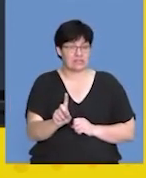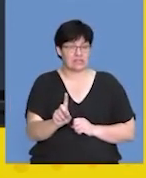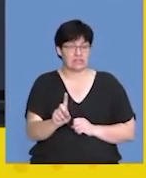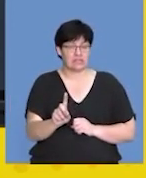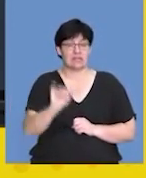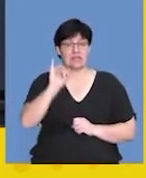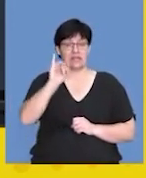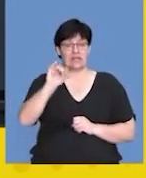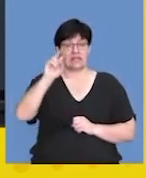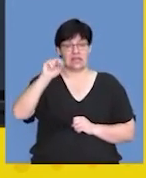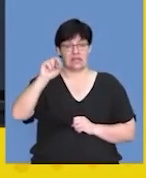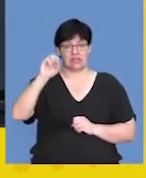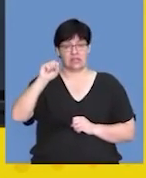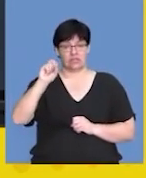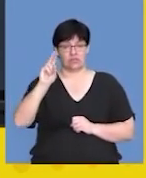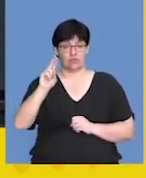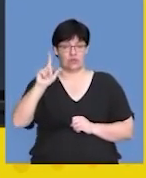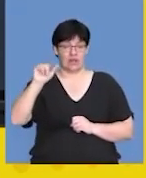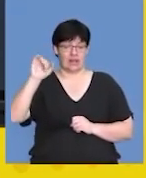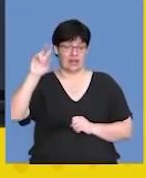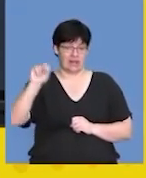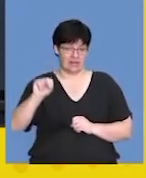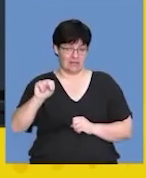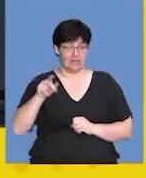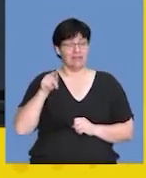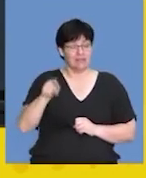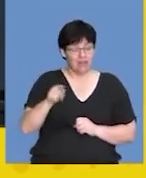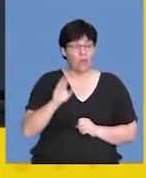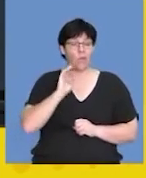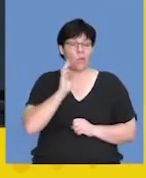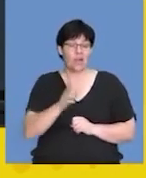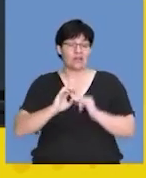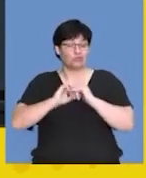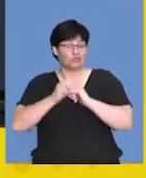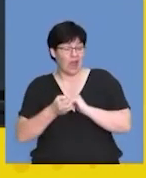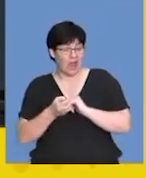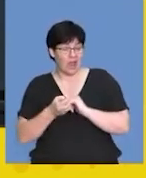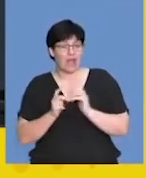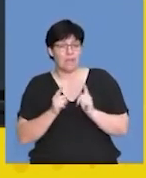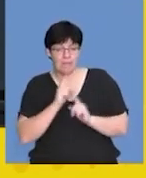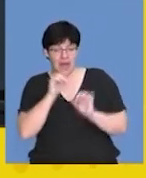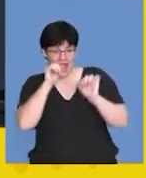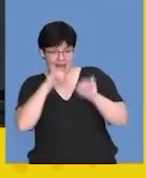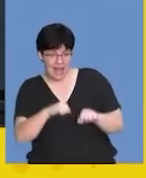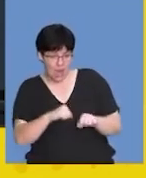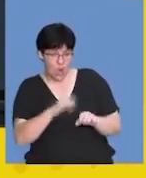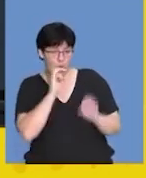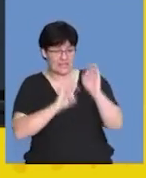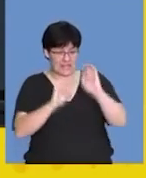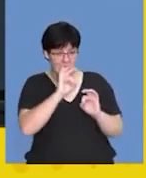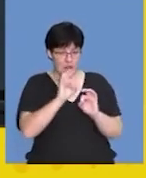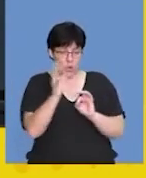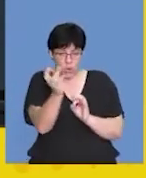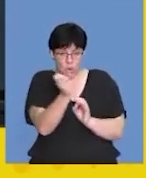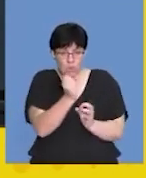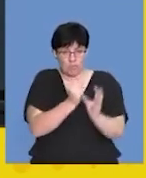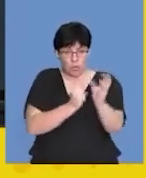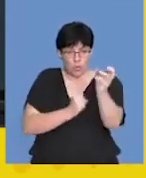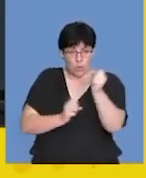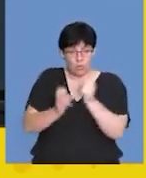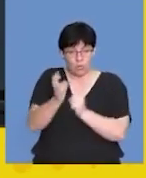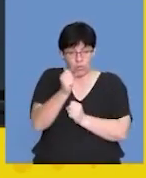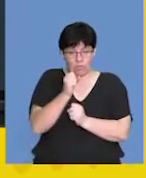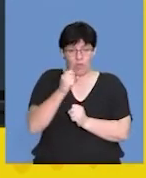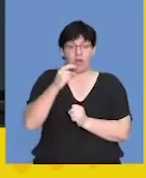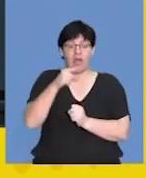insulin. Exactly. And insulin will try now to allow the cells to absorb more of that